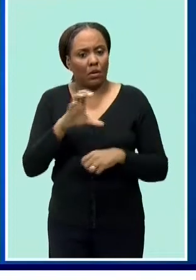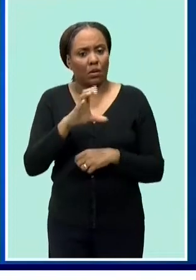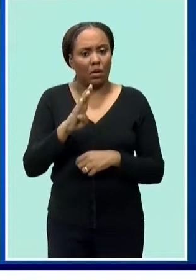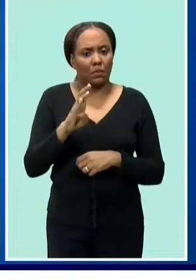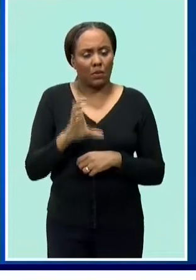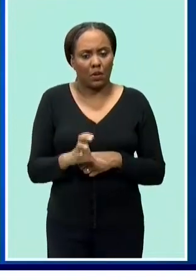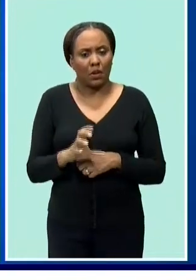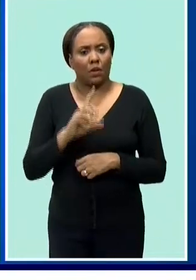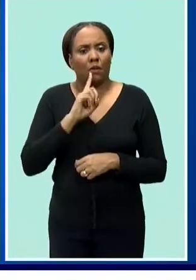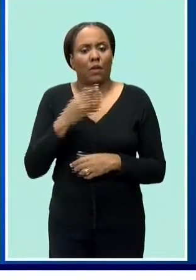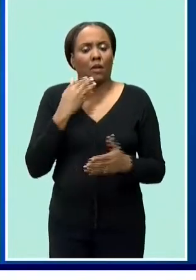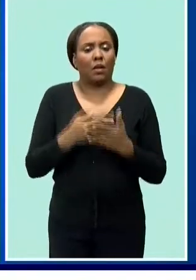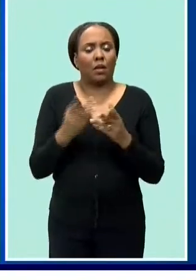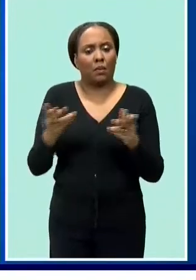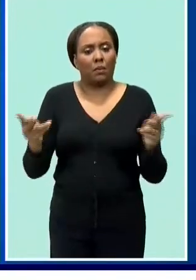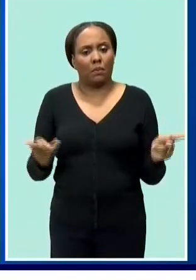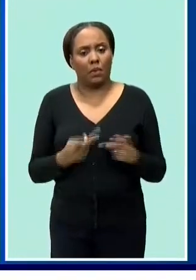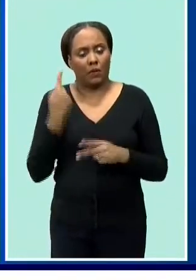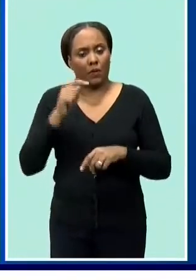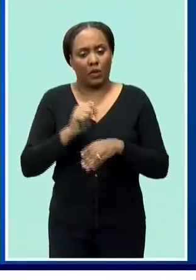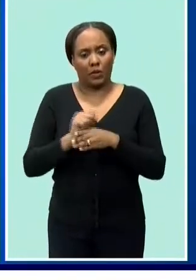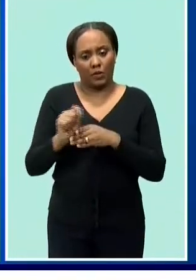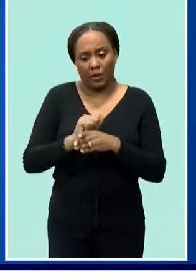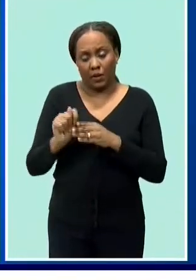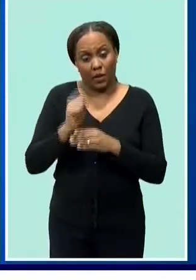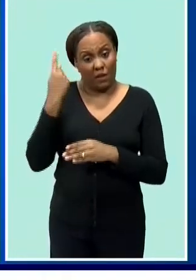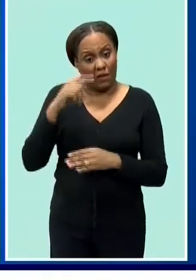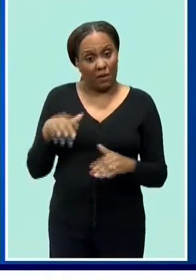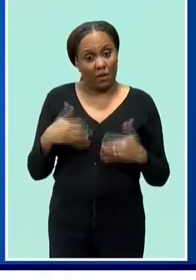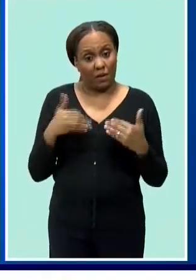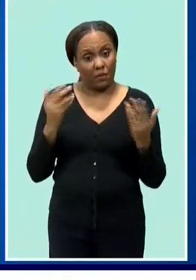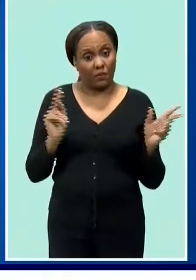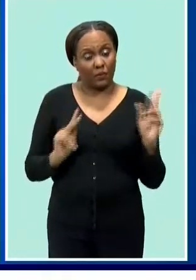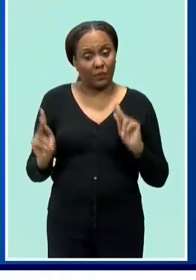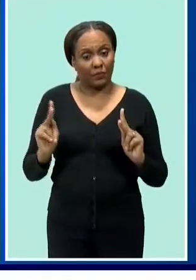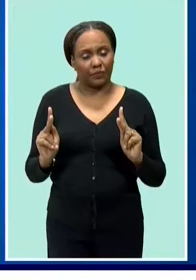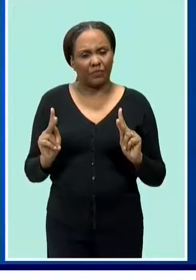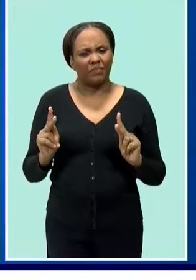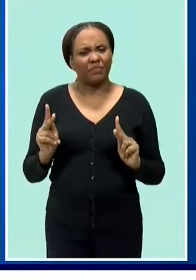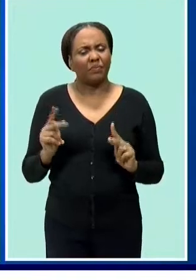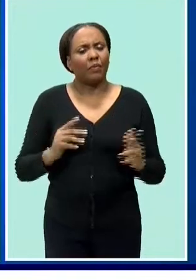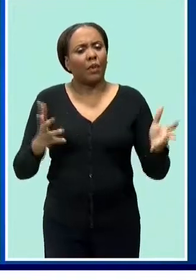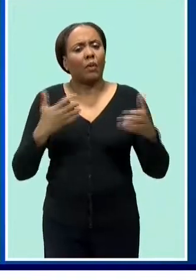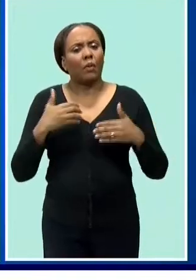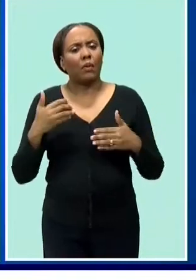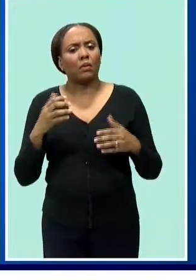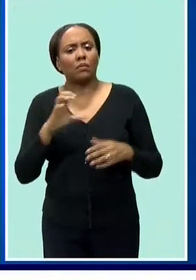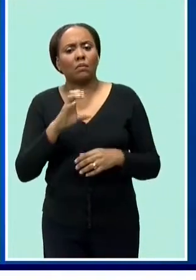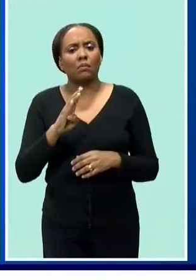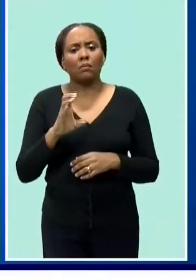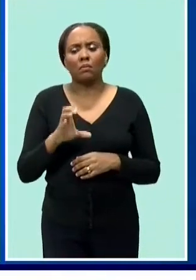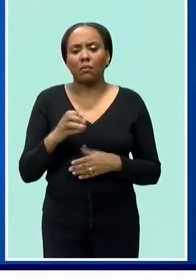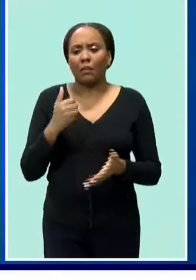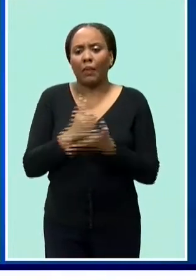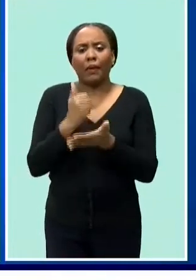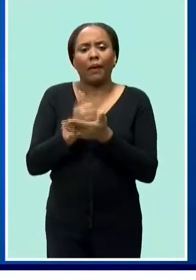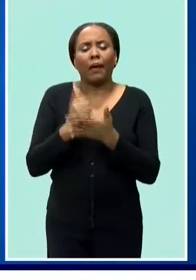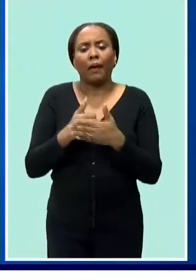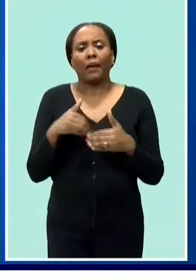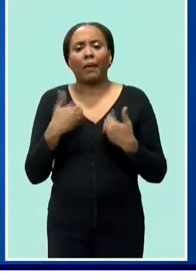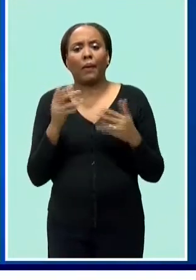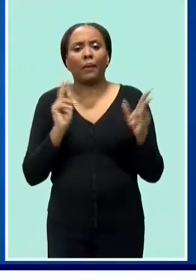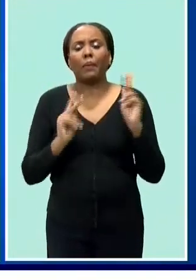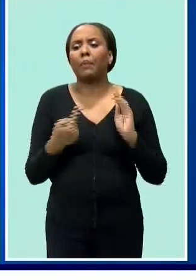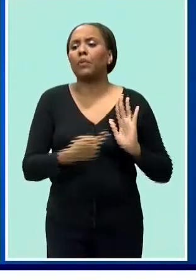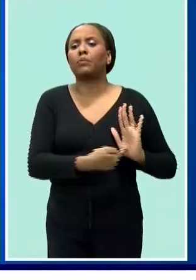for our youth it provides the opportunity for cbc to help our youth to identify their hidden